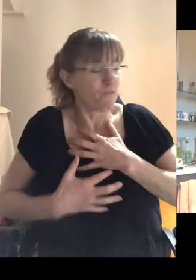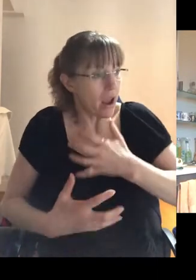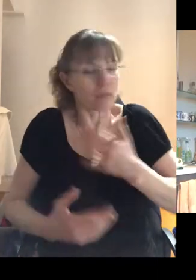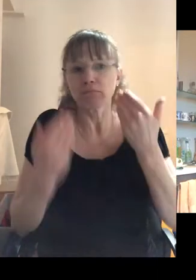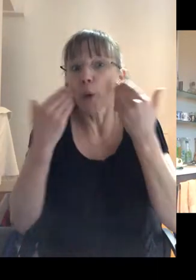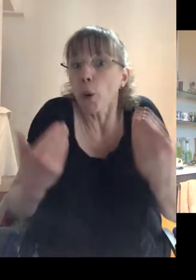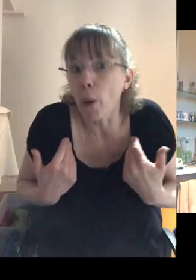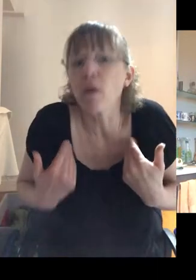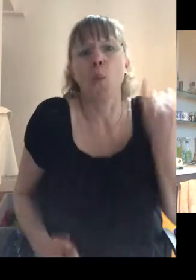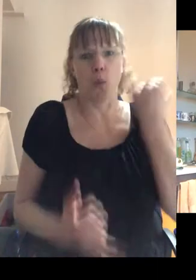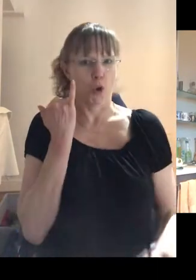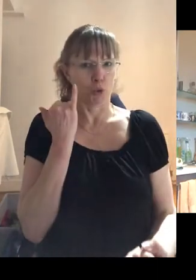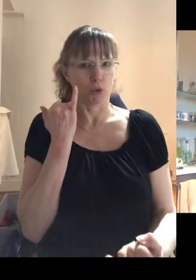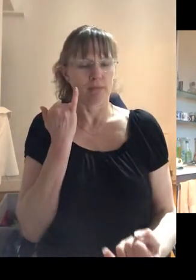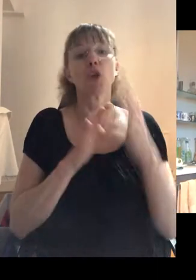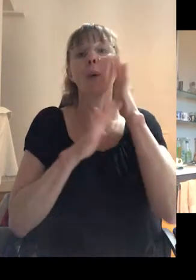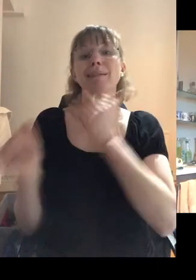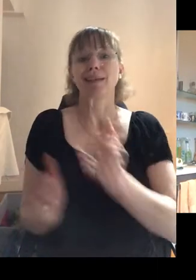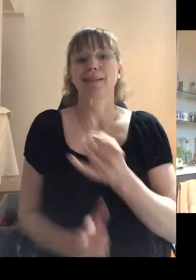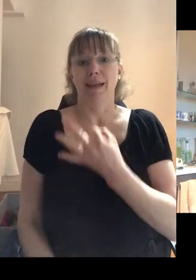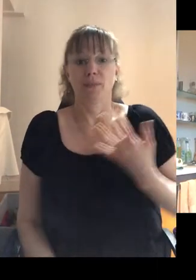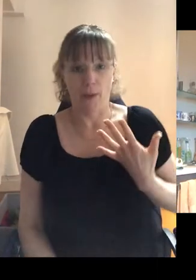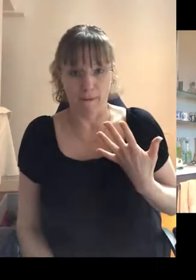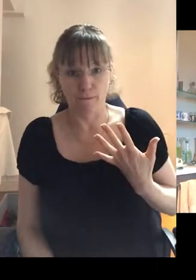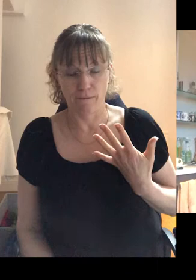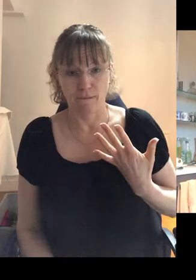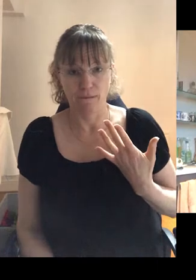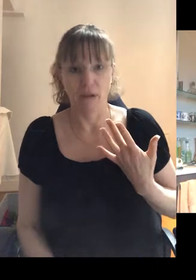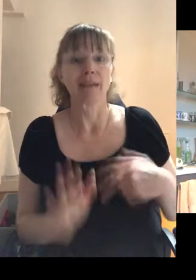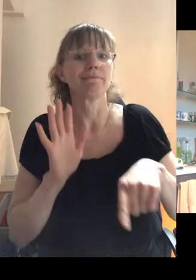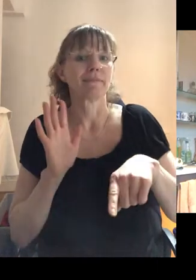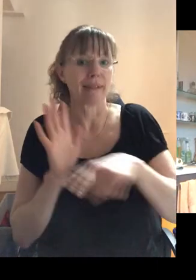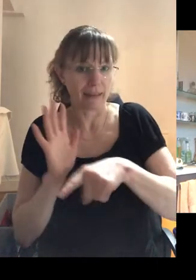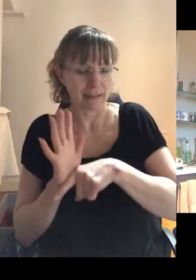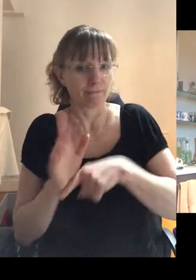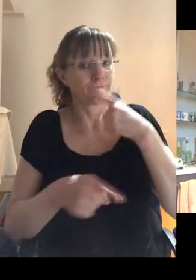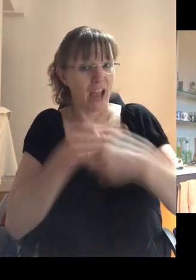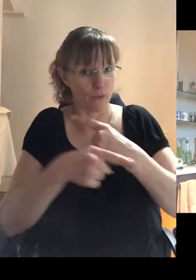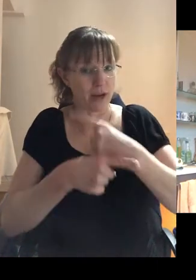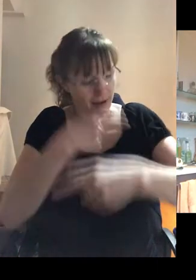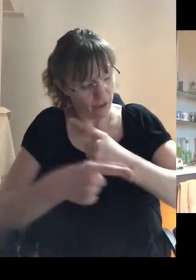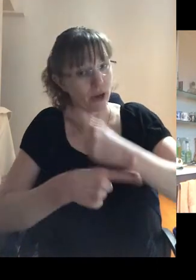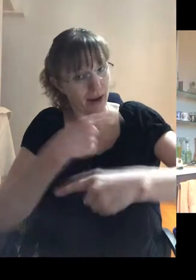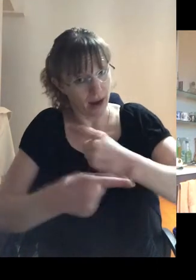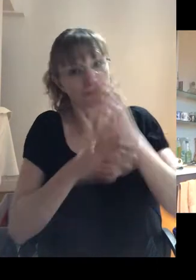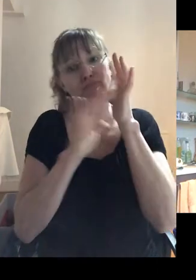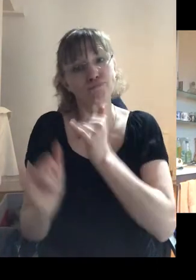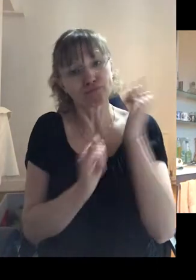to day felt worse. So I tested in 85, uh, and it was negative. And each year I tested and it was negative.